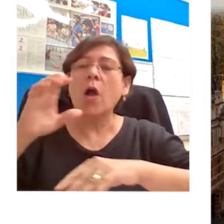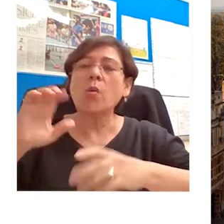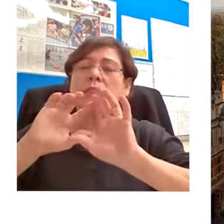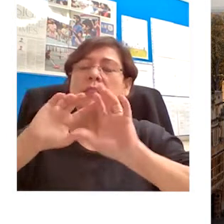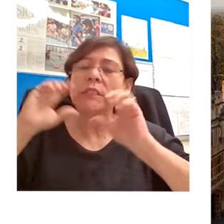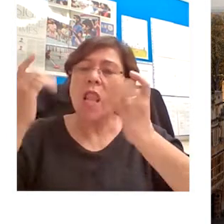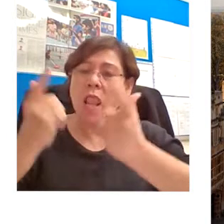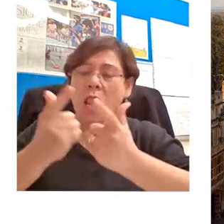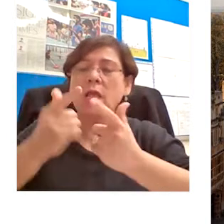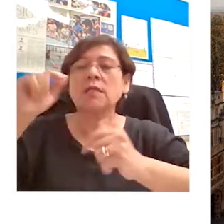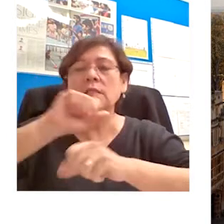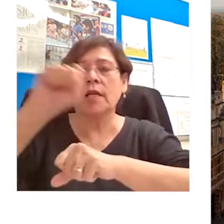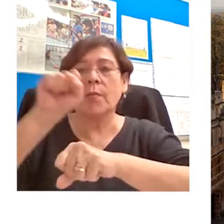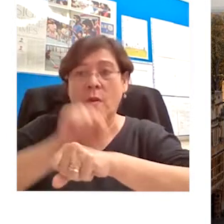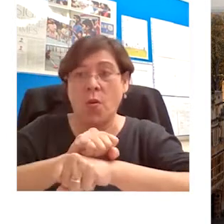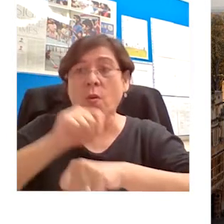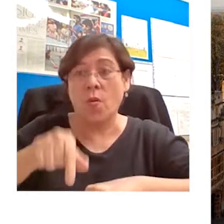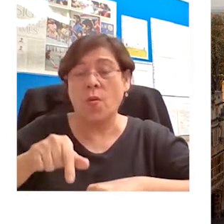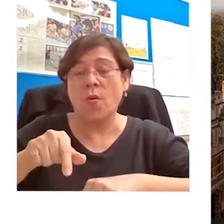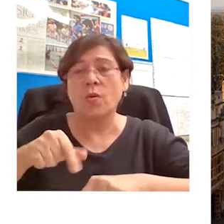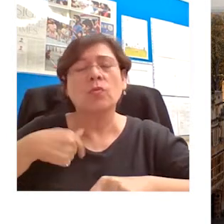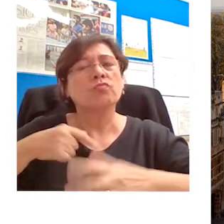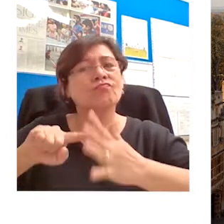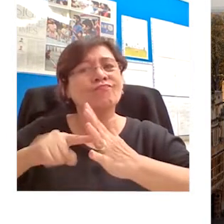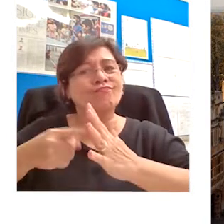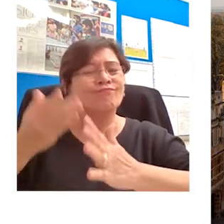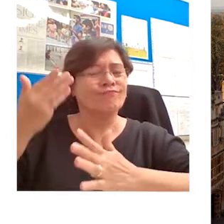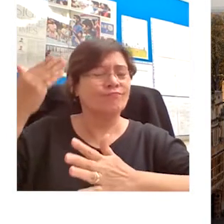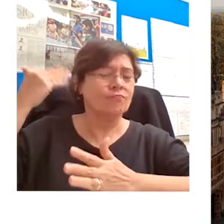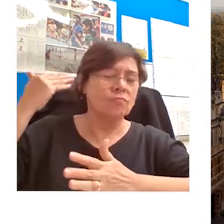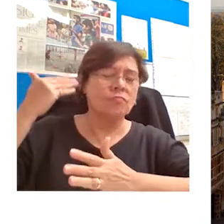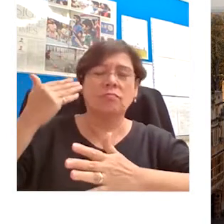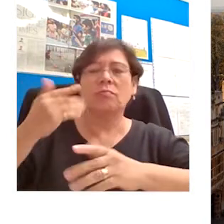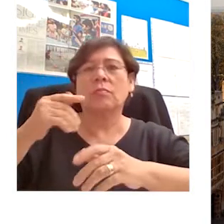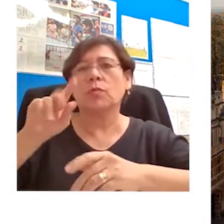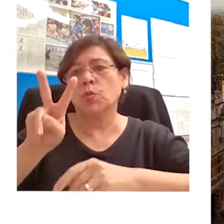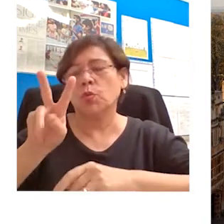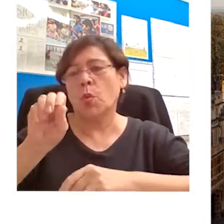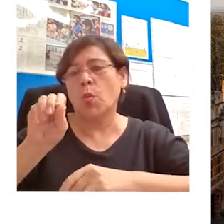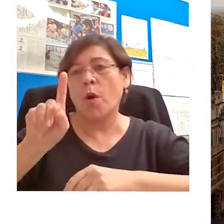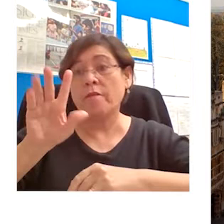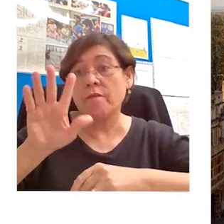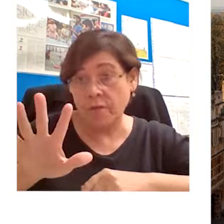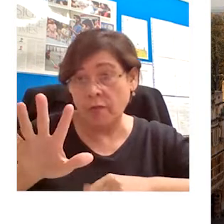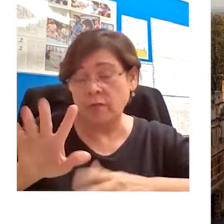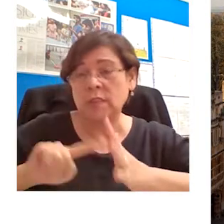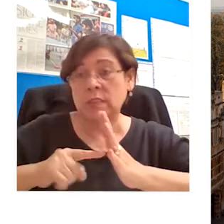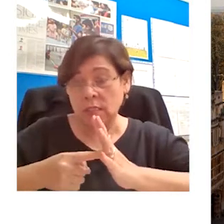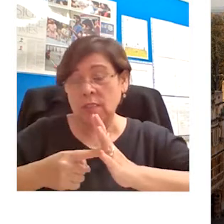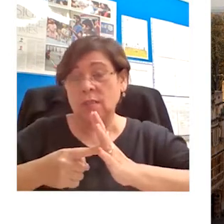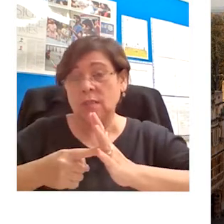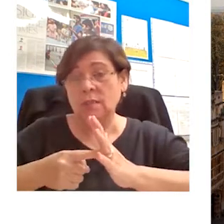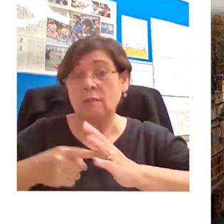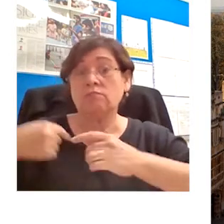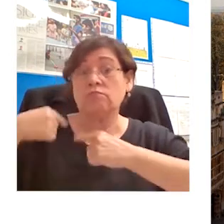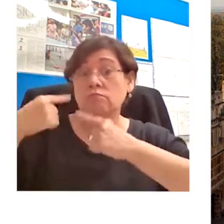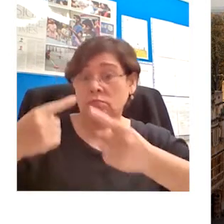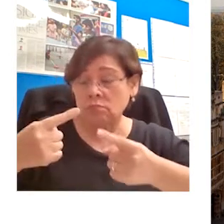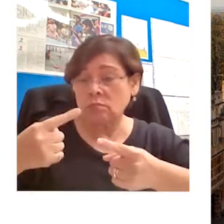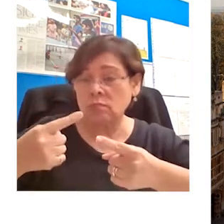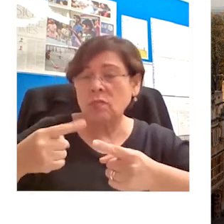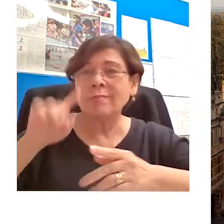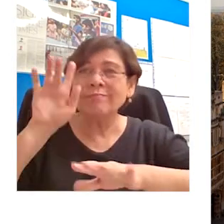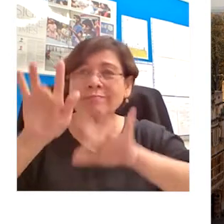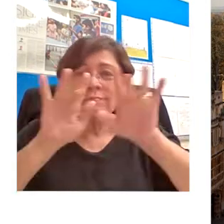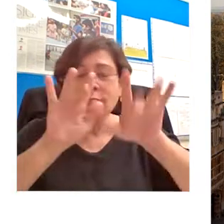first time, we started the great lecture series in Singapore in 2015 and since then have engaged with academics from the